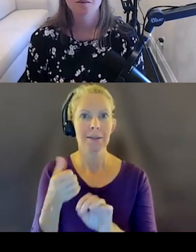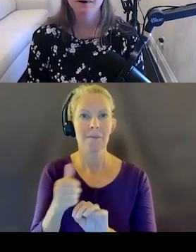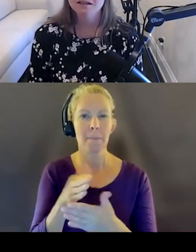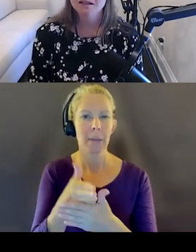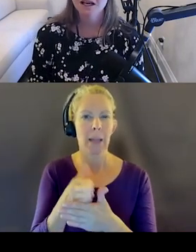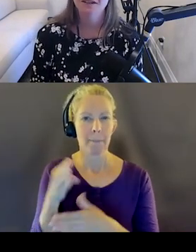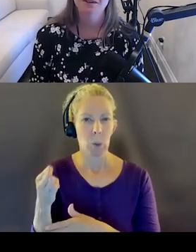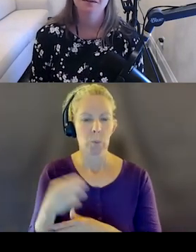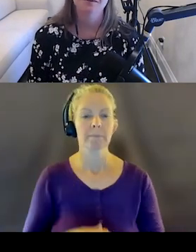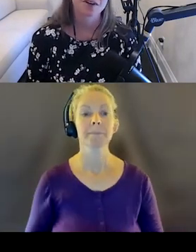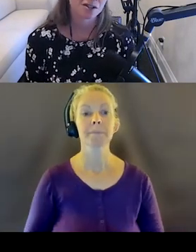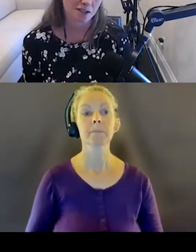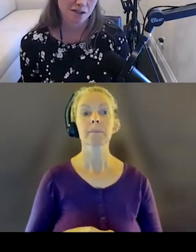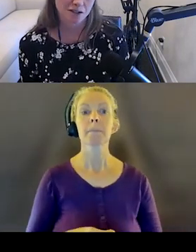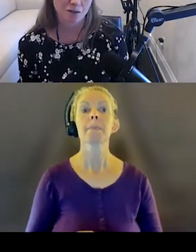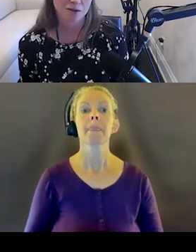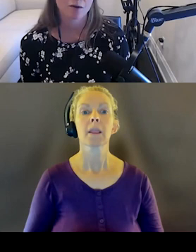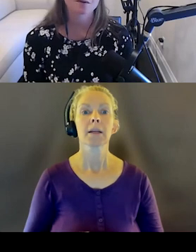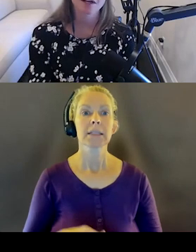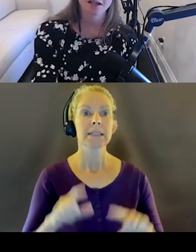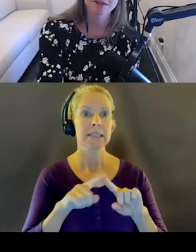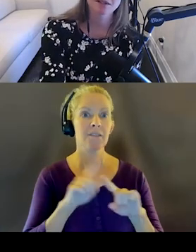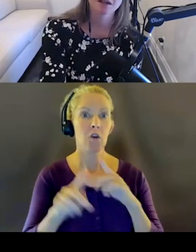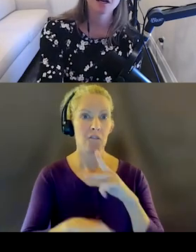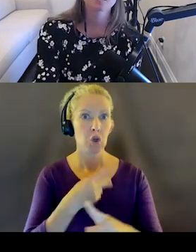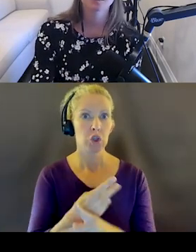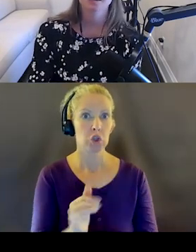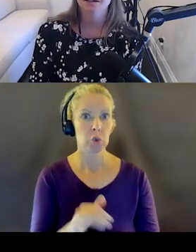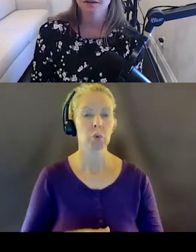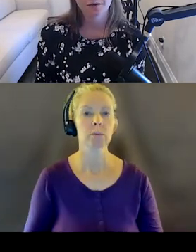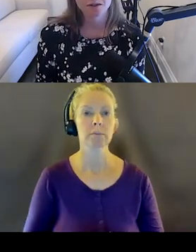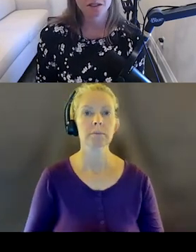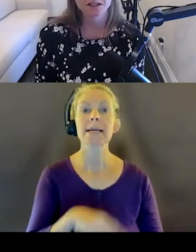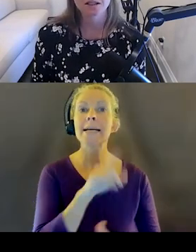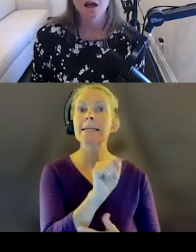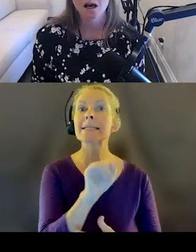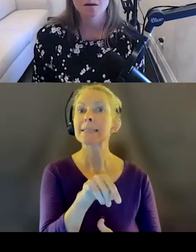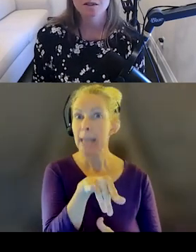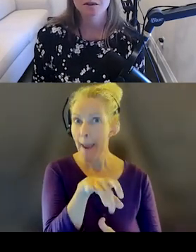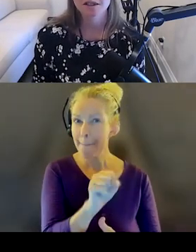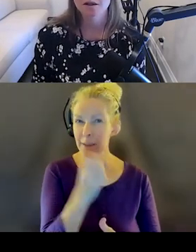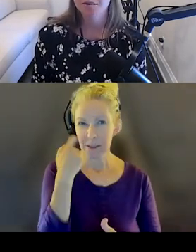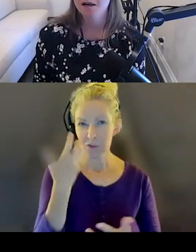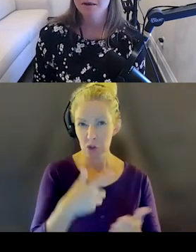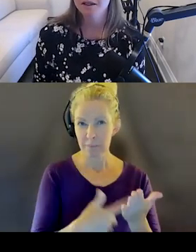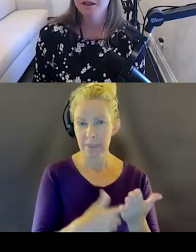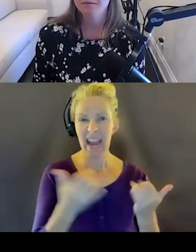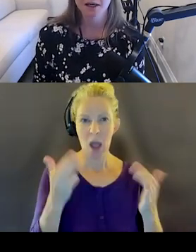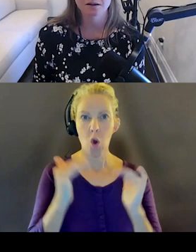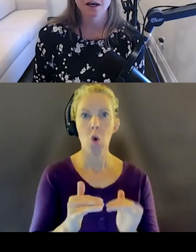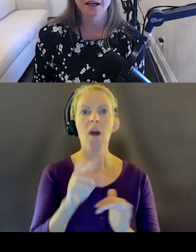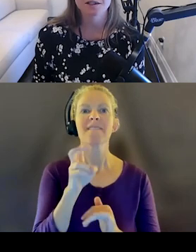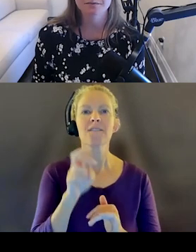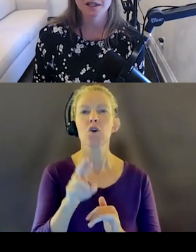So buttons have different versions, too. So those were types. Now we're looking at different versions. So we're looking at our primary